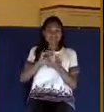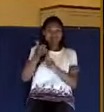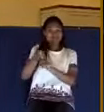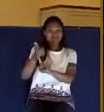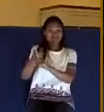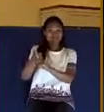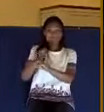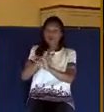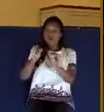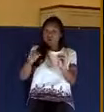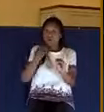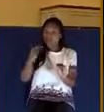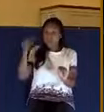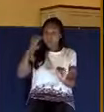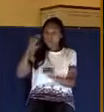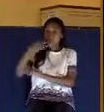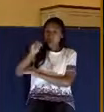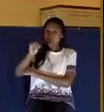was a homeless person.